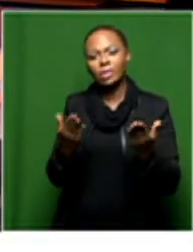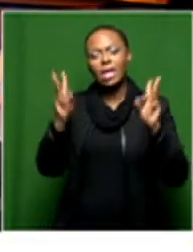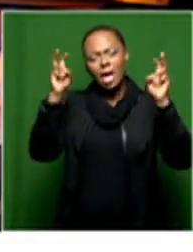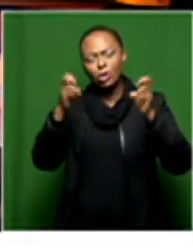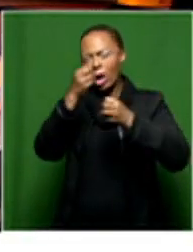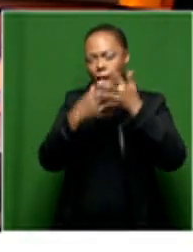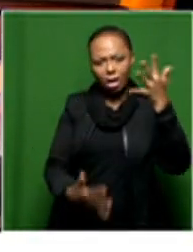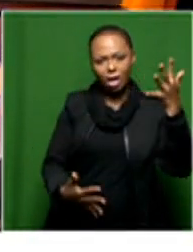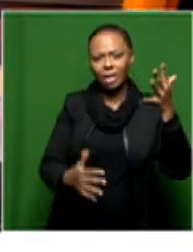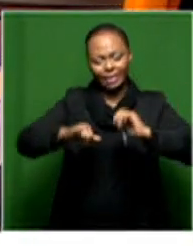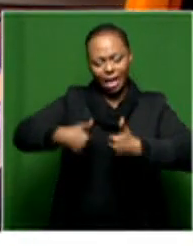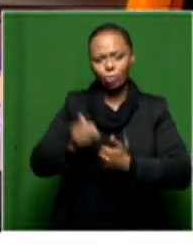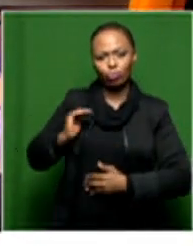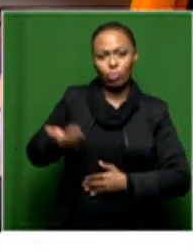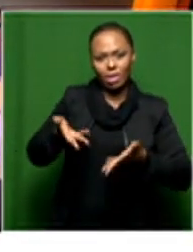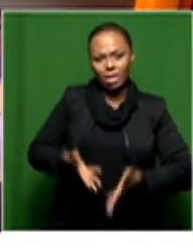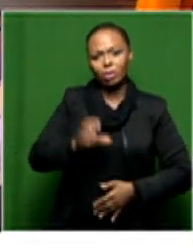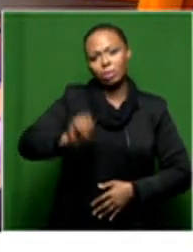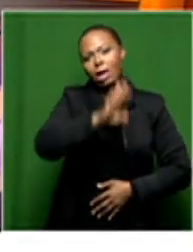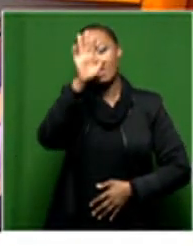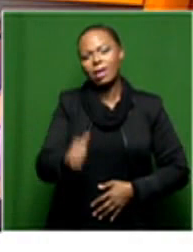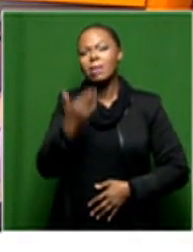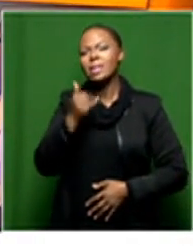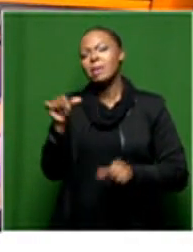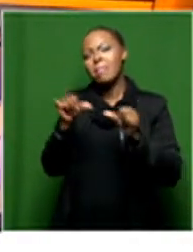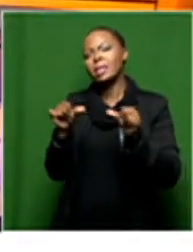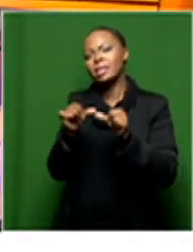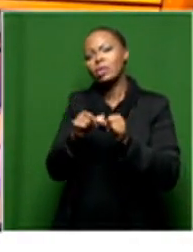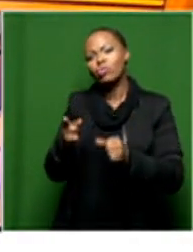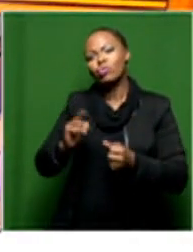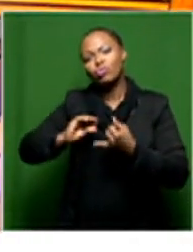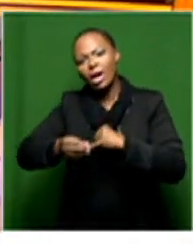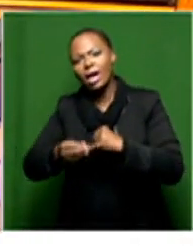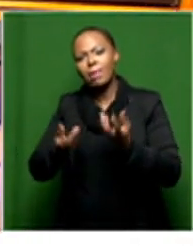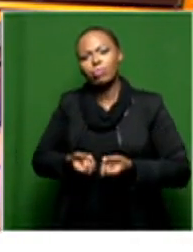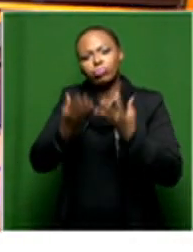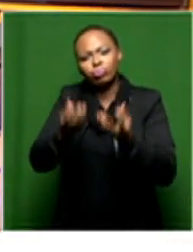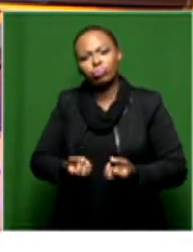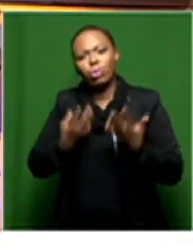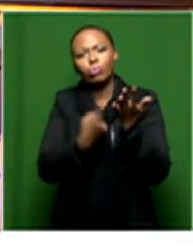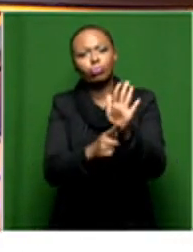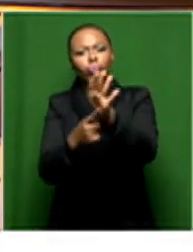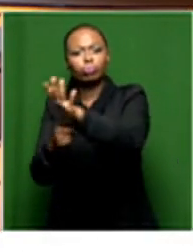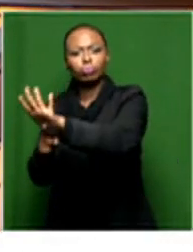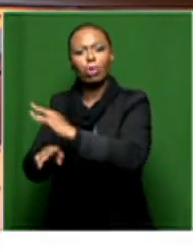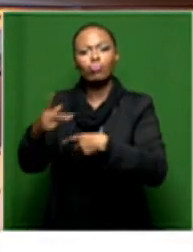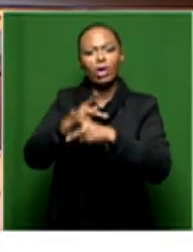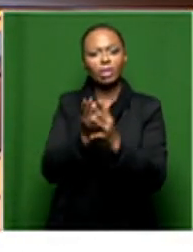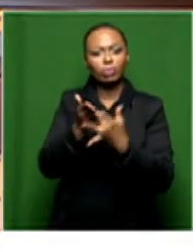faced by women, in particular in the country, take us through what message you are trying and hoping to spread through this production.